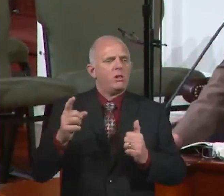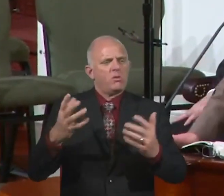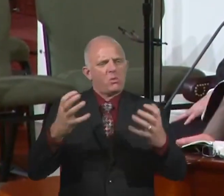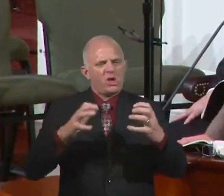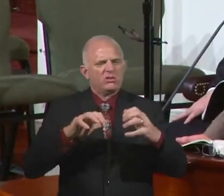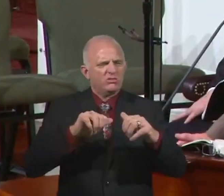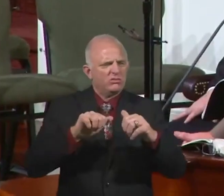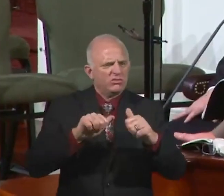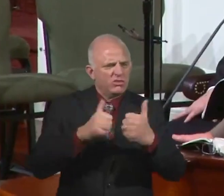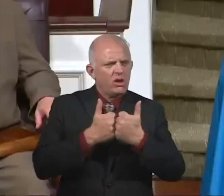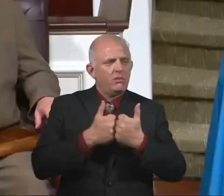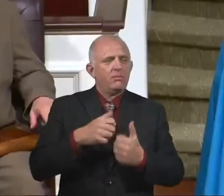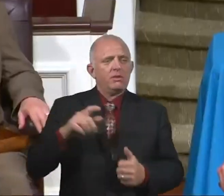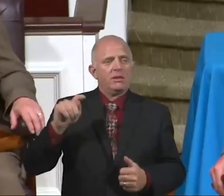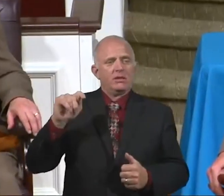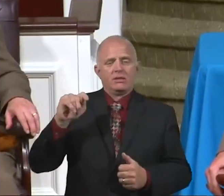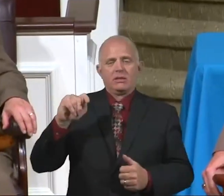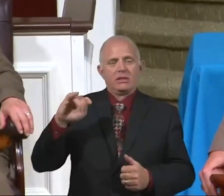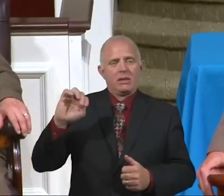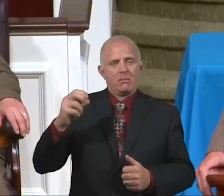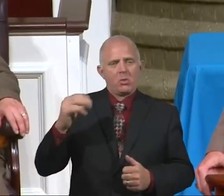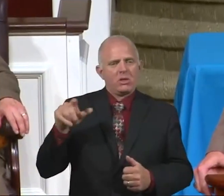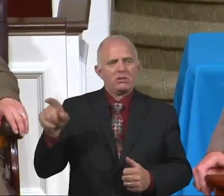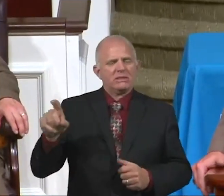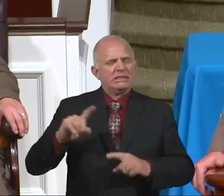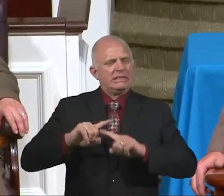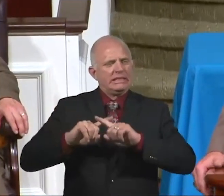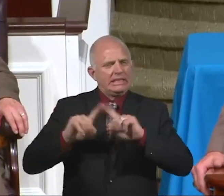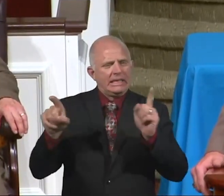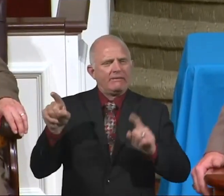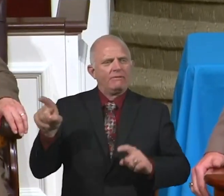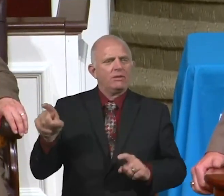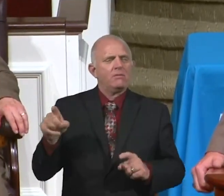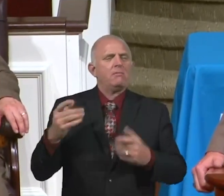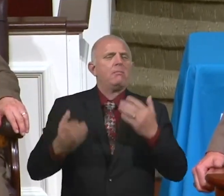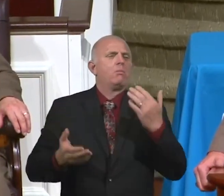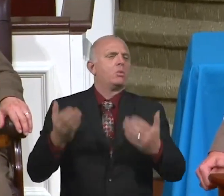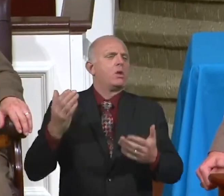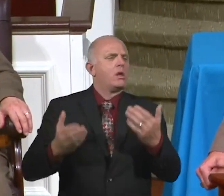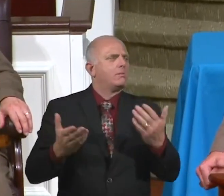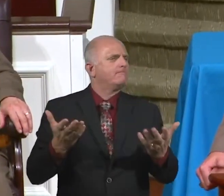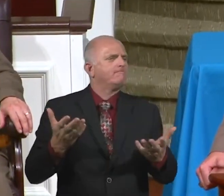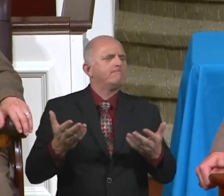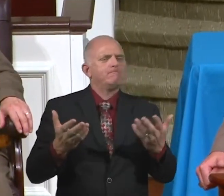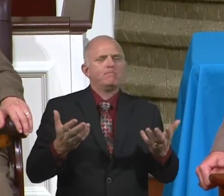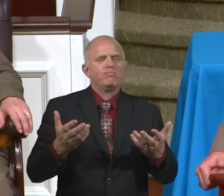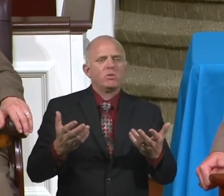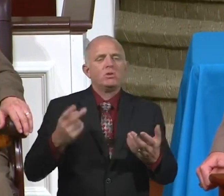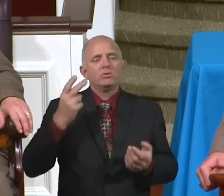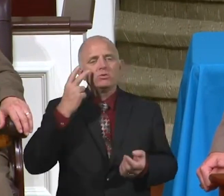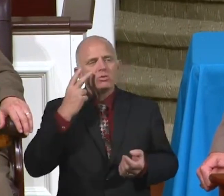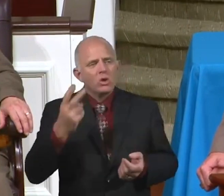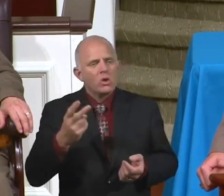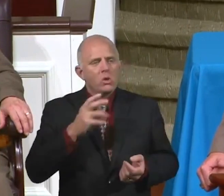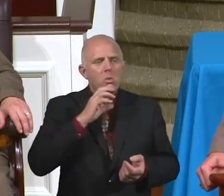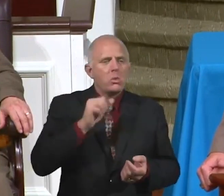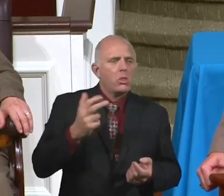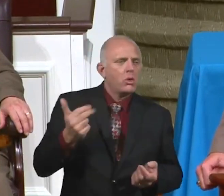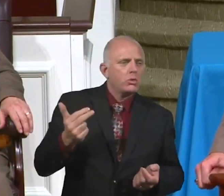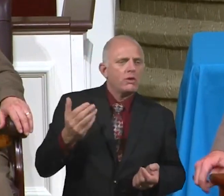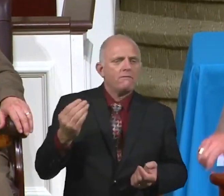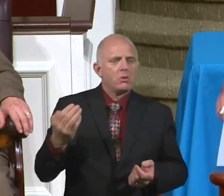But Timothy was different. Timothy picked him up and probably saw him when he was 13, 14 years old on his first missionary journey.